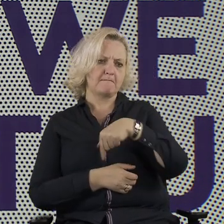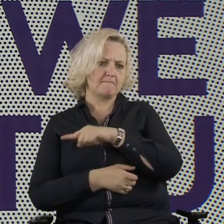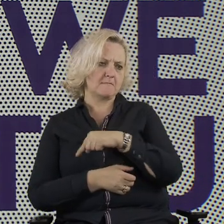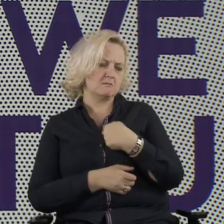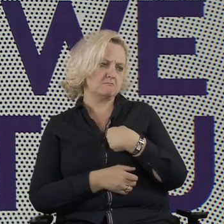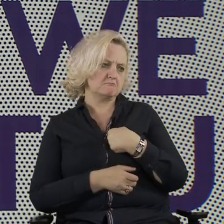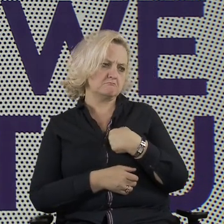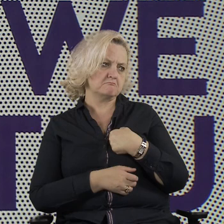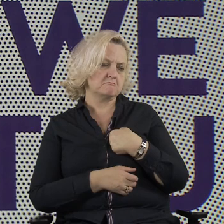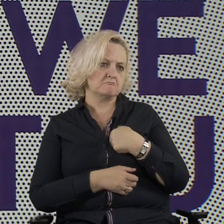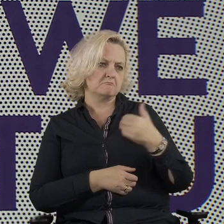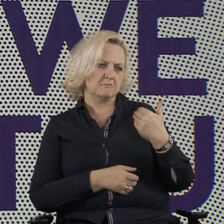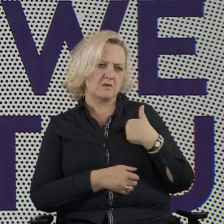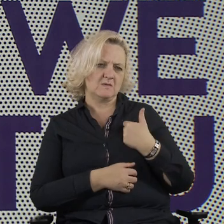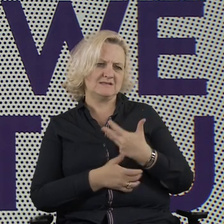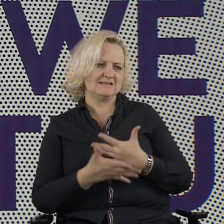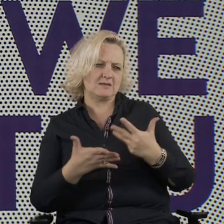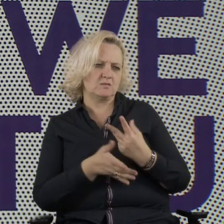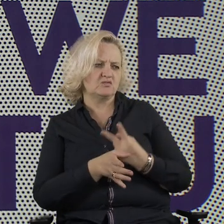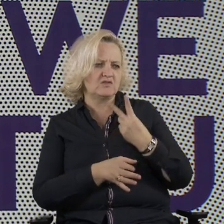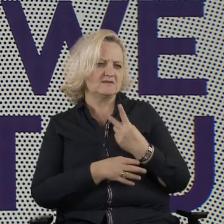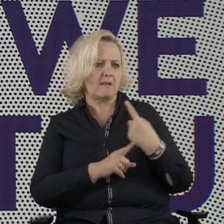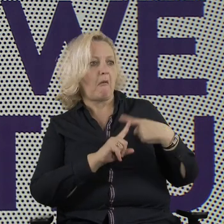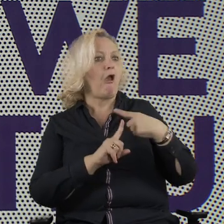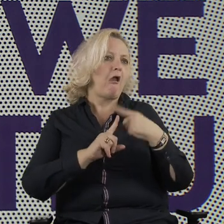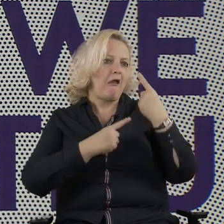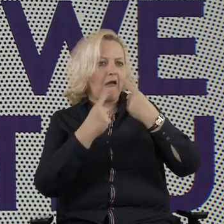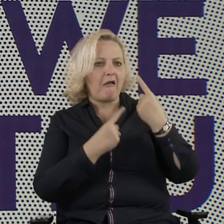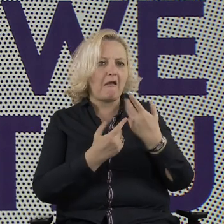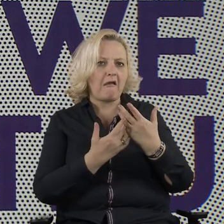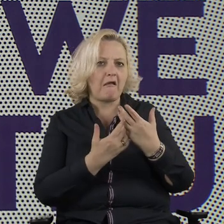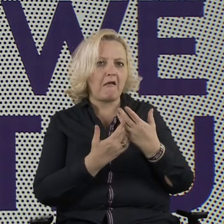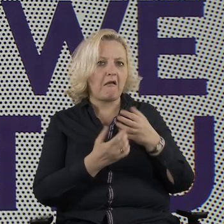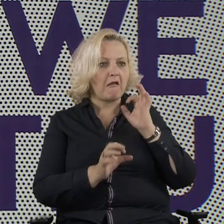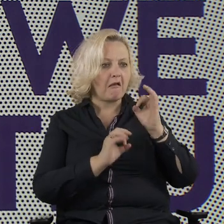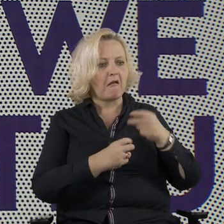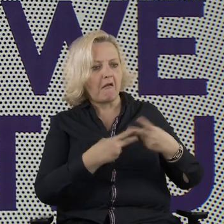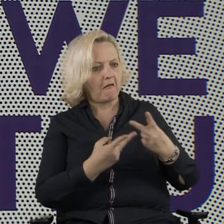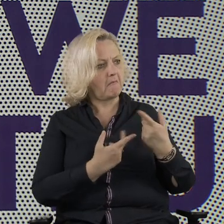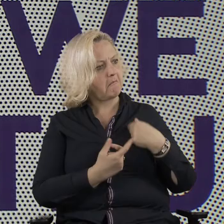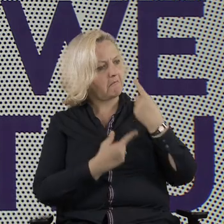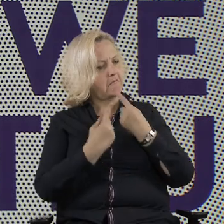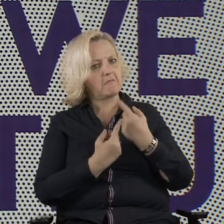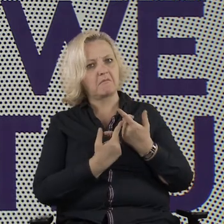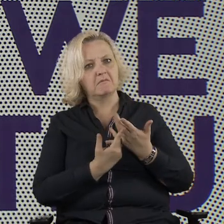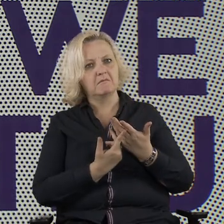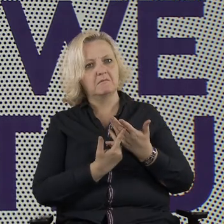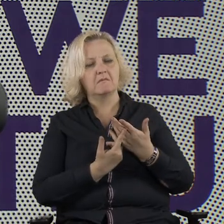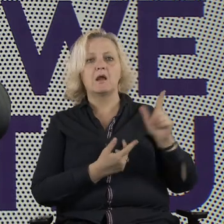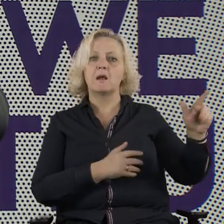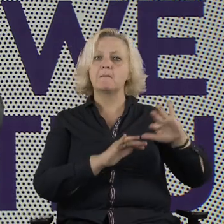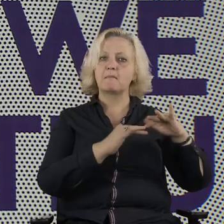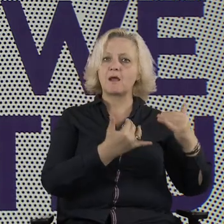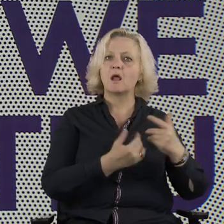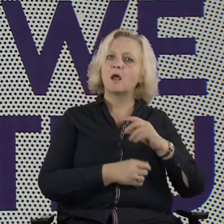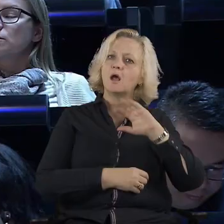message that parliamentarians were sending us wrong. I think sometimes they might have been overly polite and diplomatic about what is